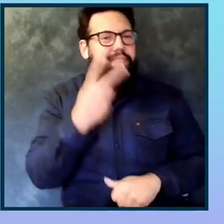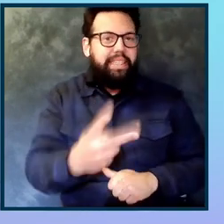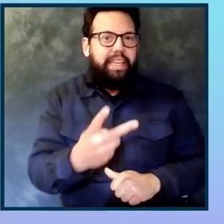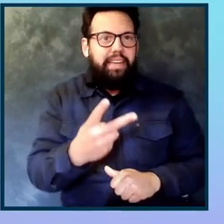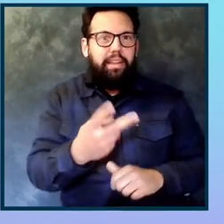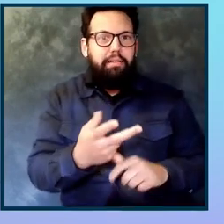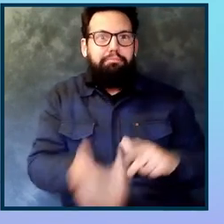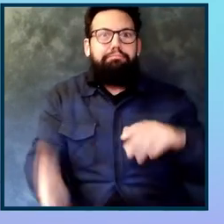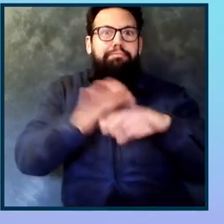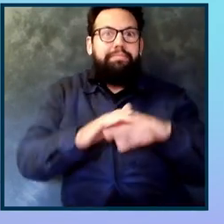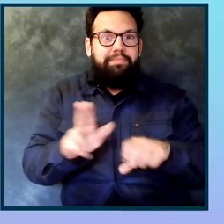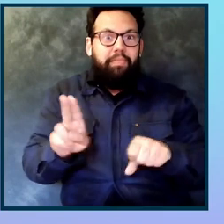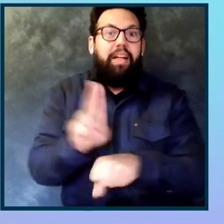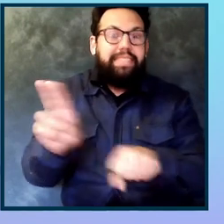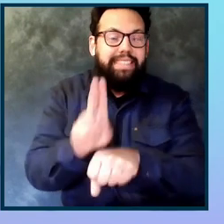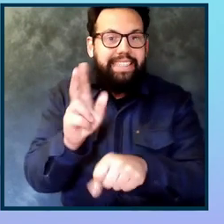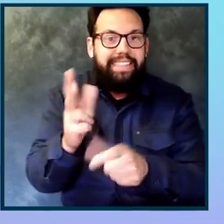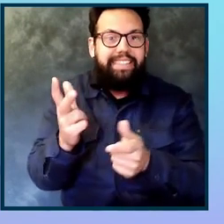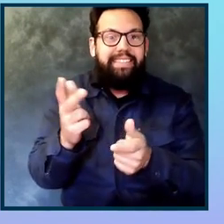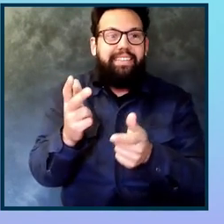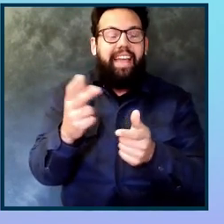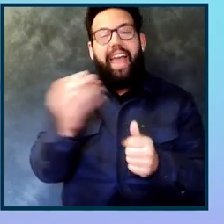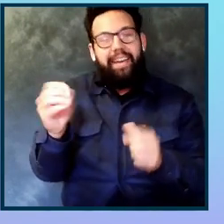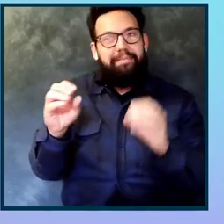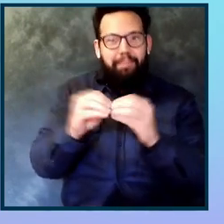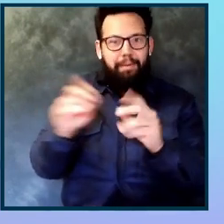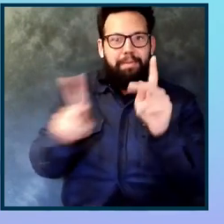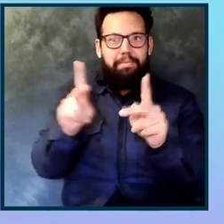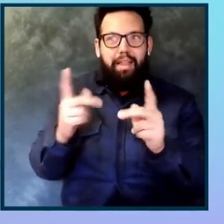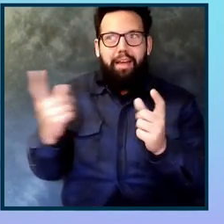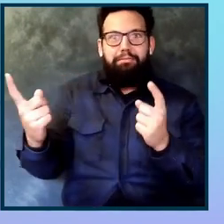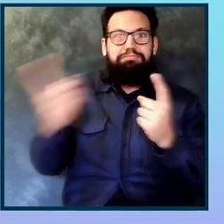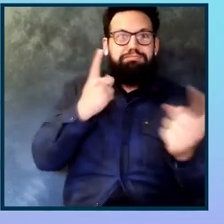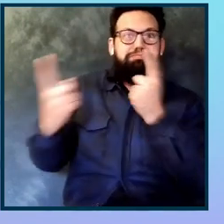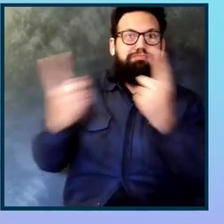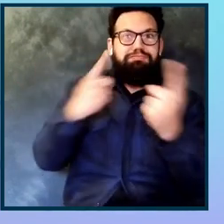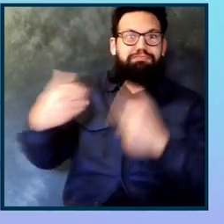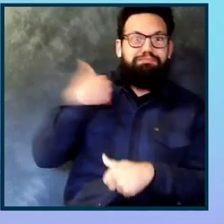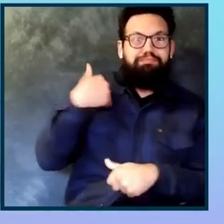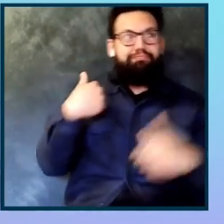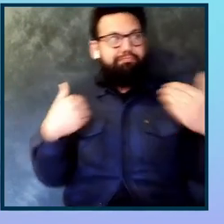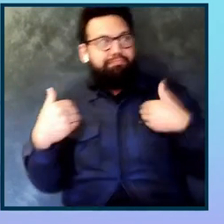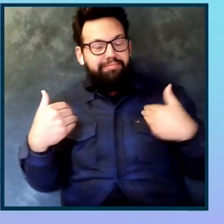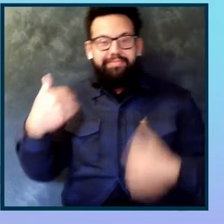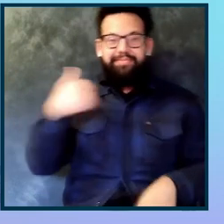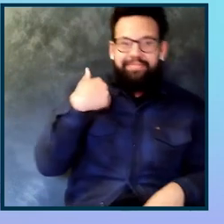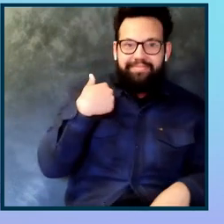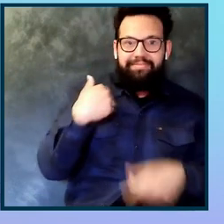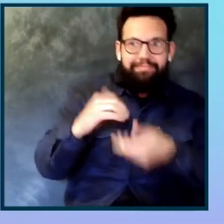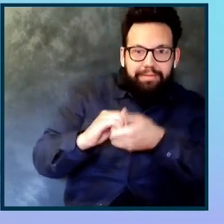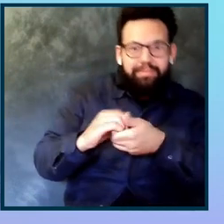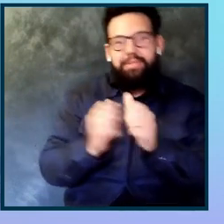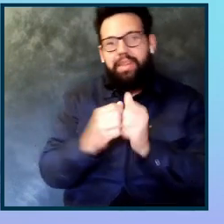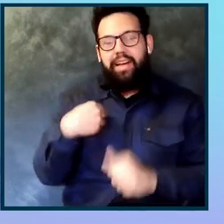many, many people, more people coming, knocking at our door, for sure. Many more. And